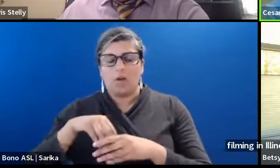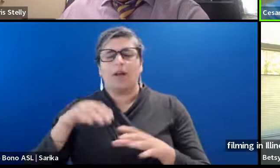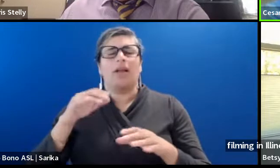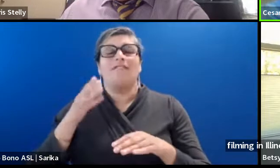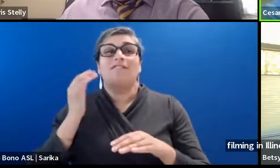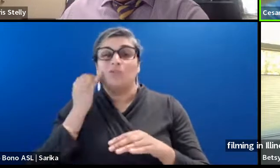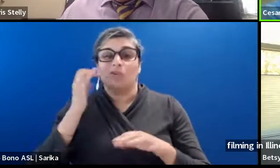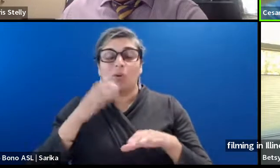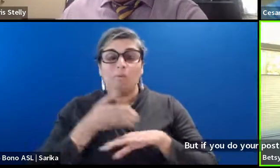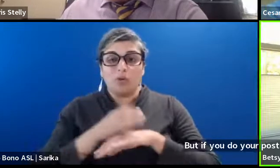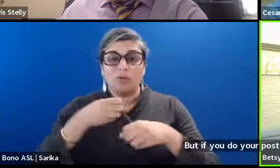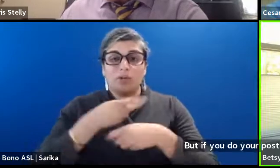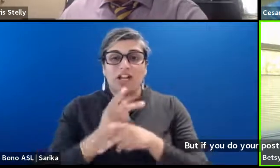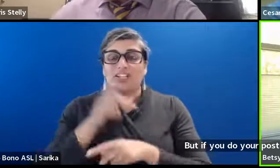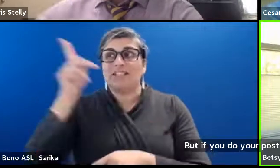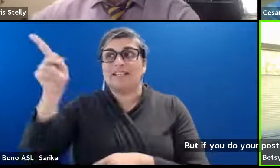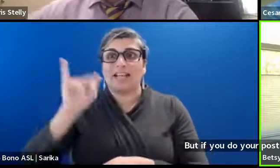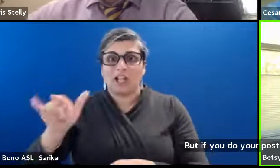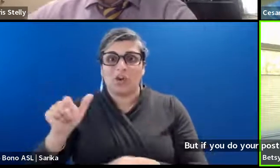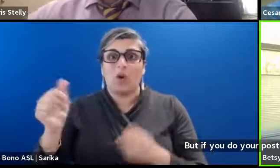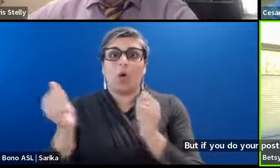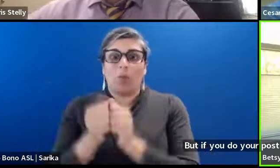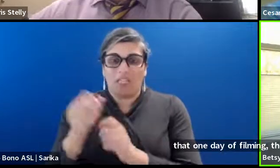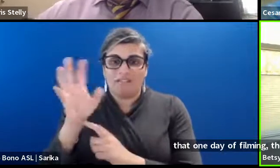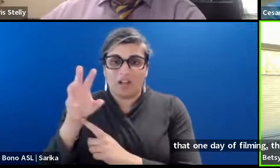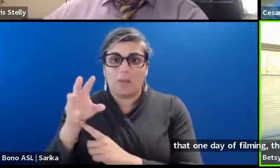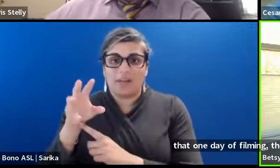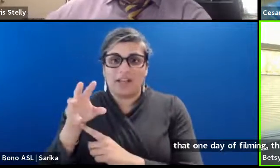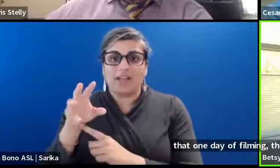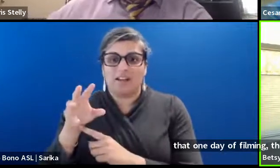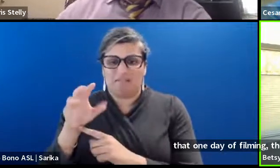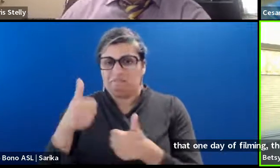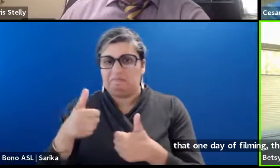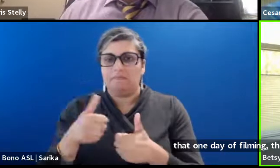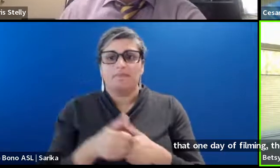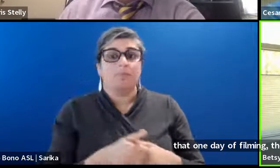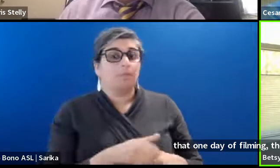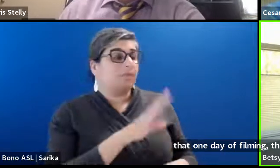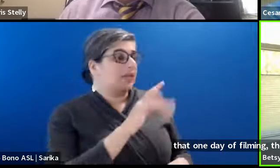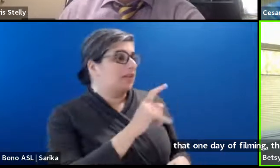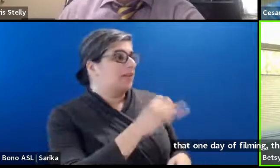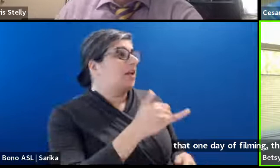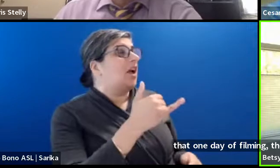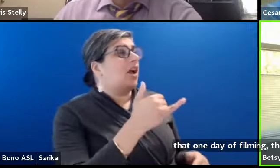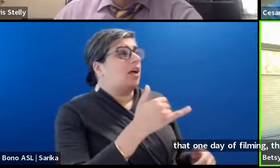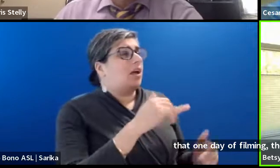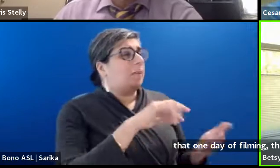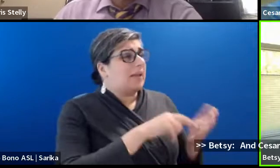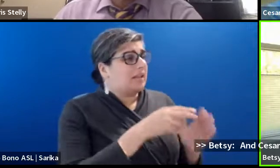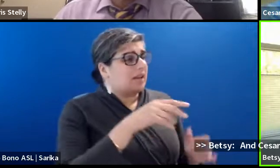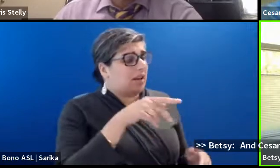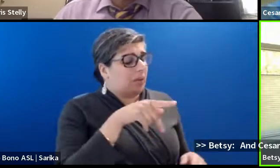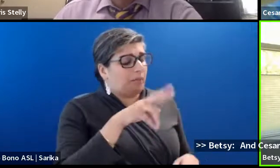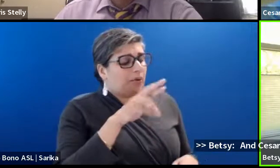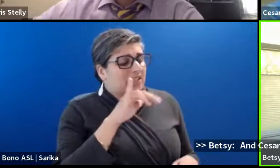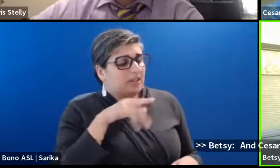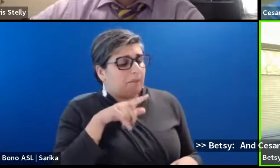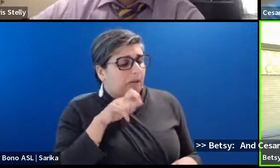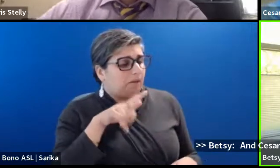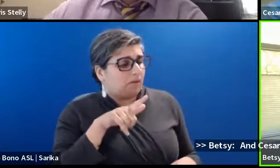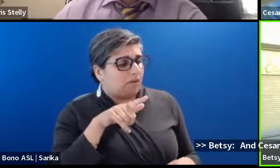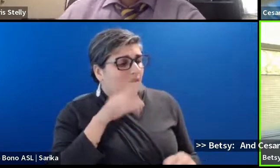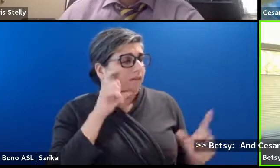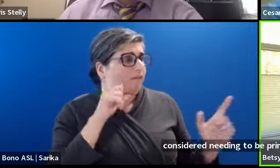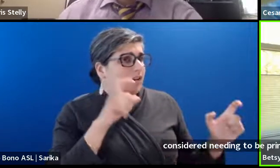qualify. And Cesar, that's, is that still considered needing to be principal photography? can't just be a quick drive by